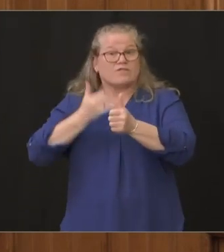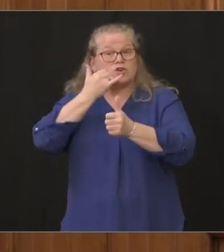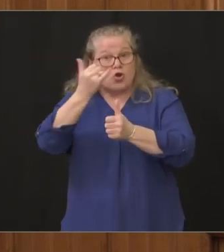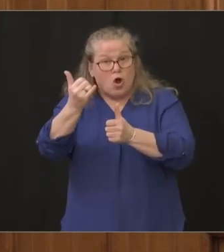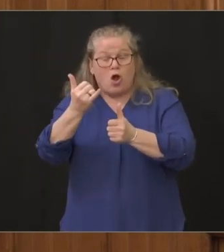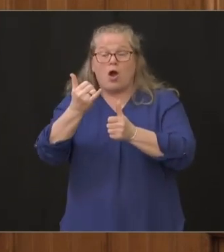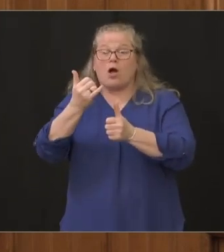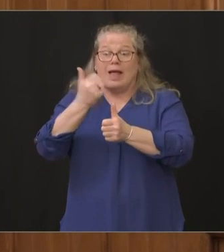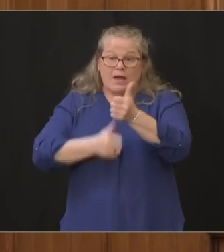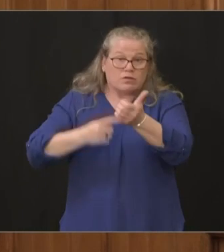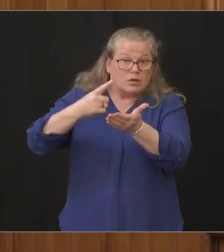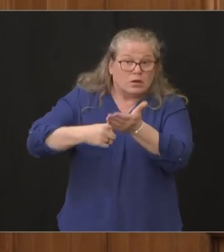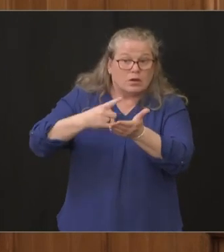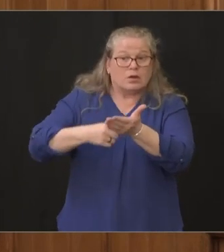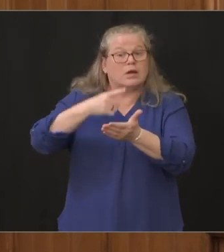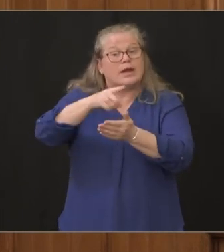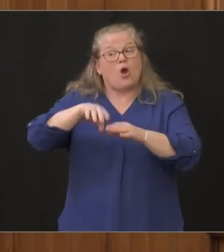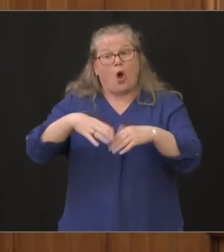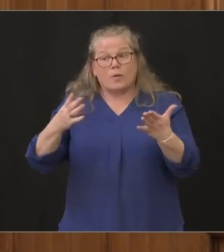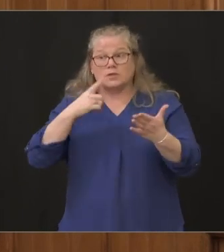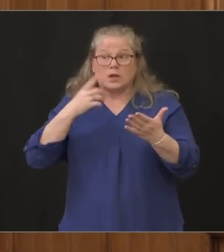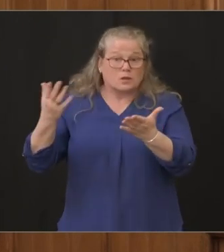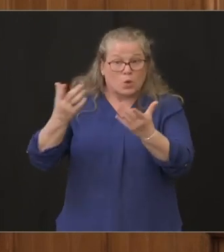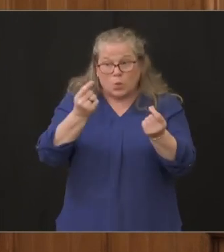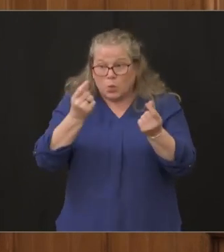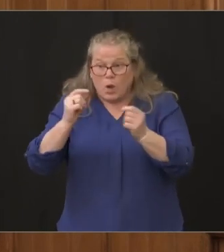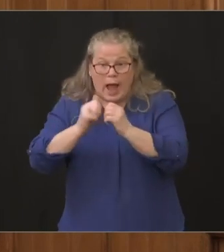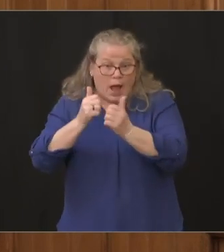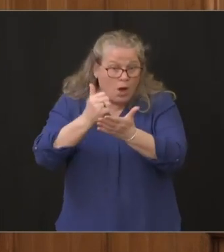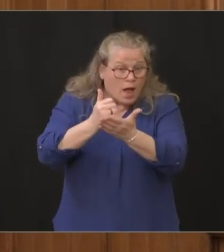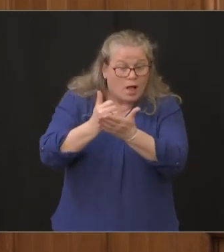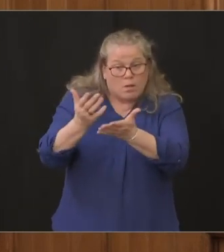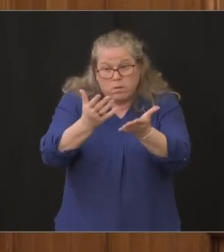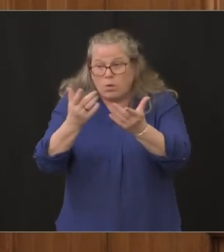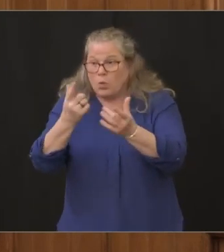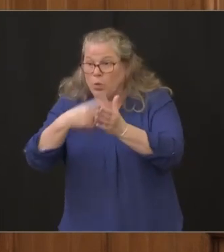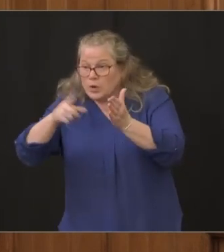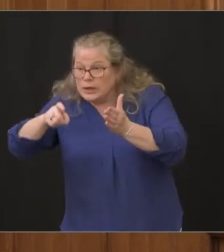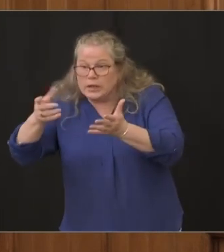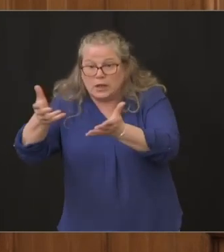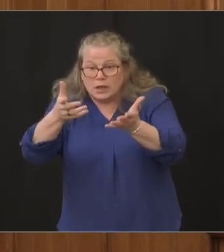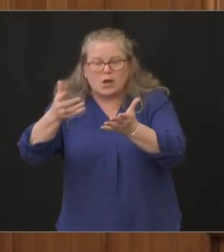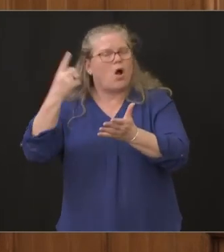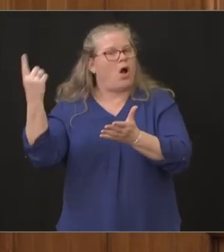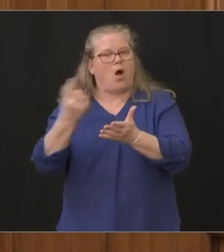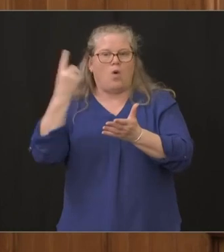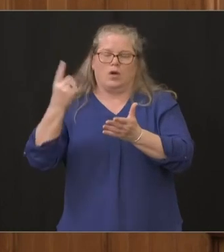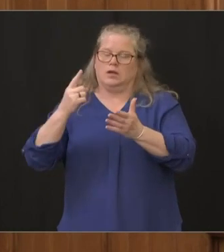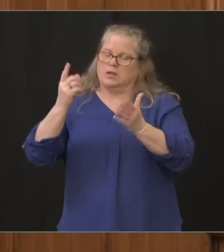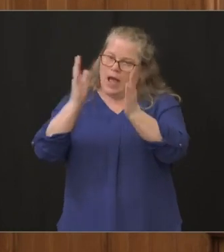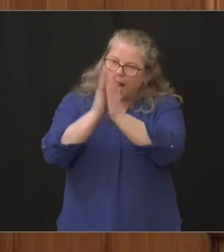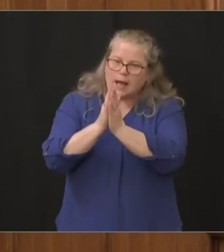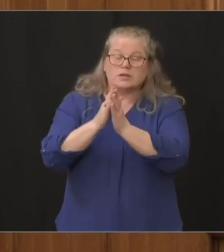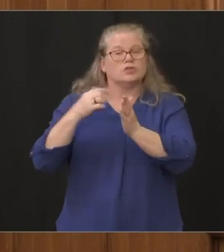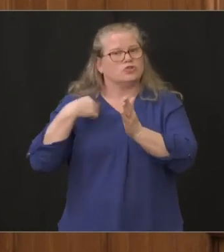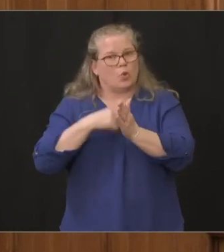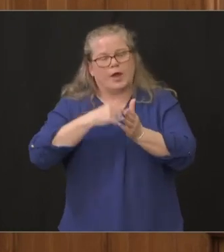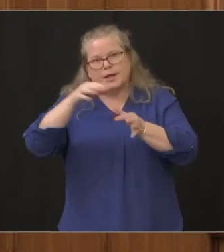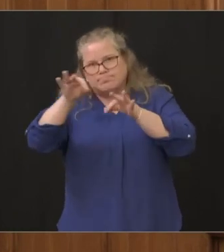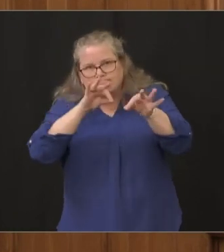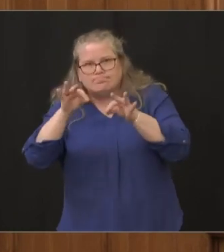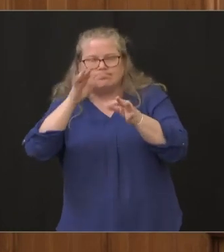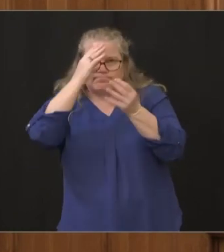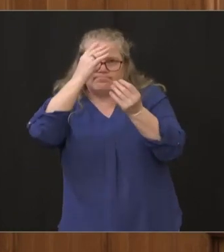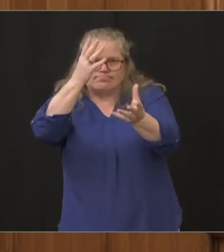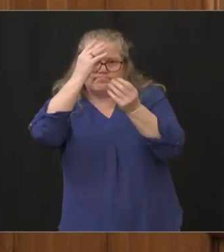need to hear what does he need to know so we're giving him the best intelligence we can in terms of the legitimacy of our current circumstances and what we're